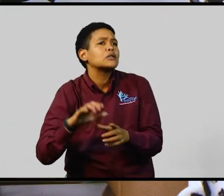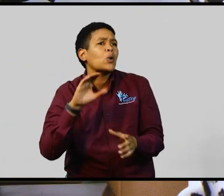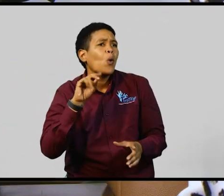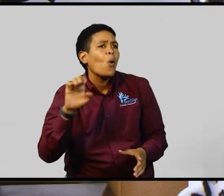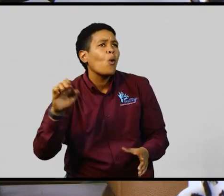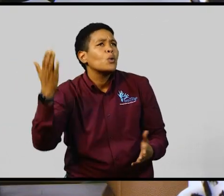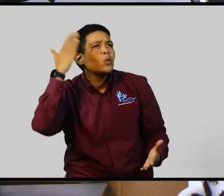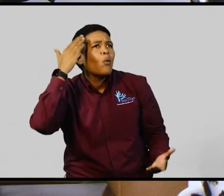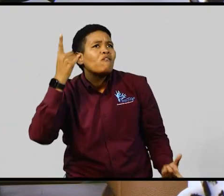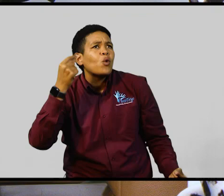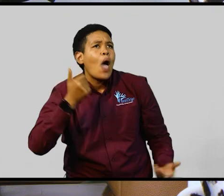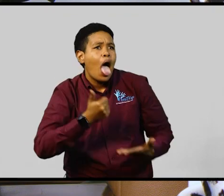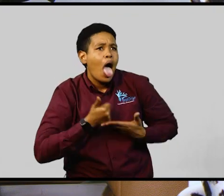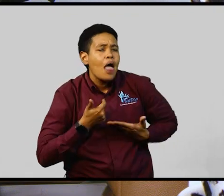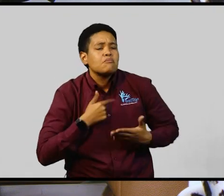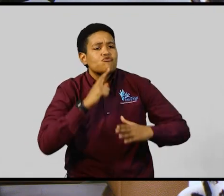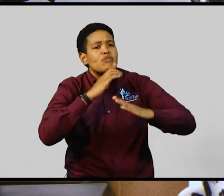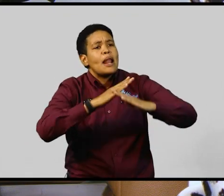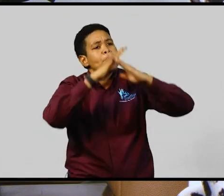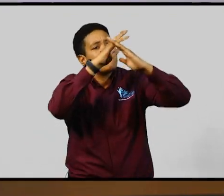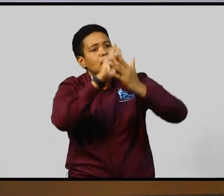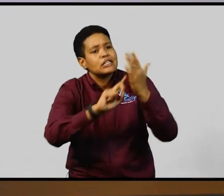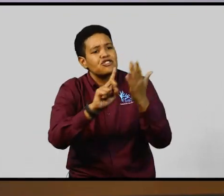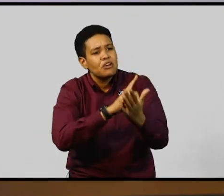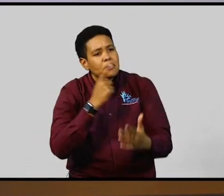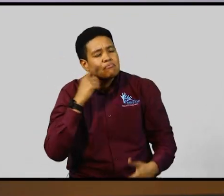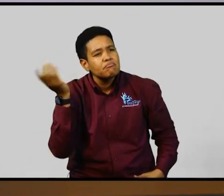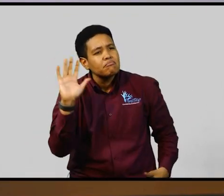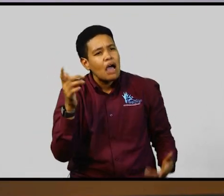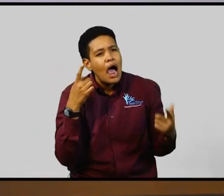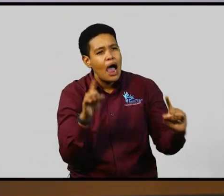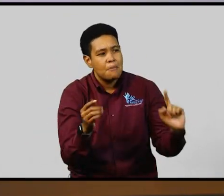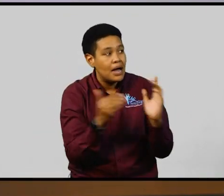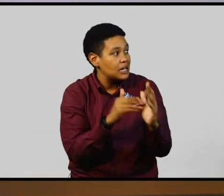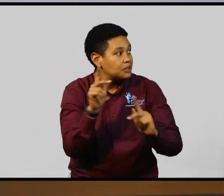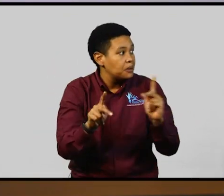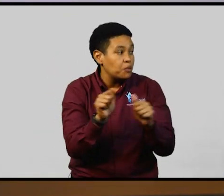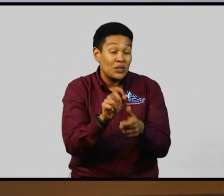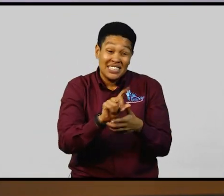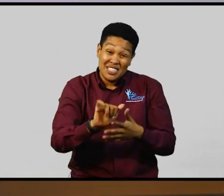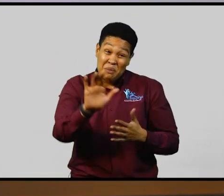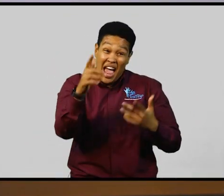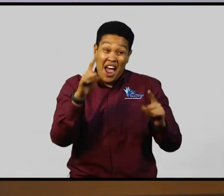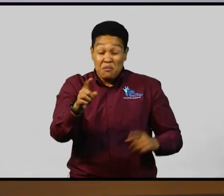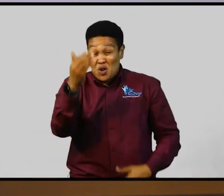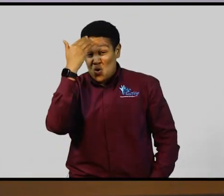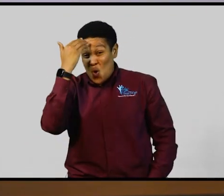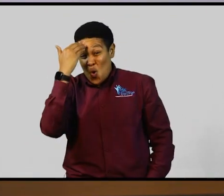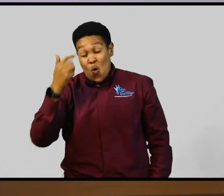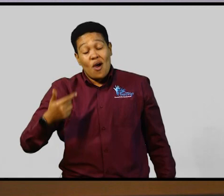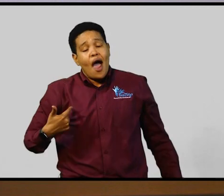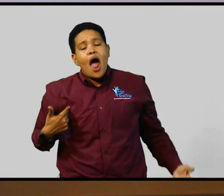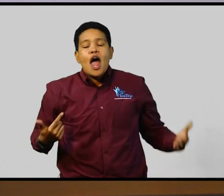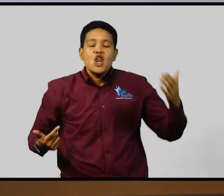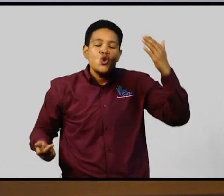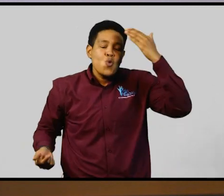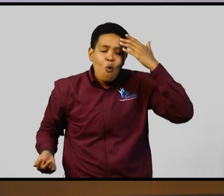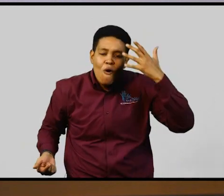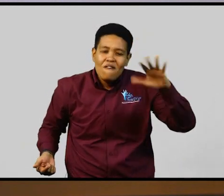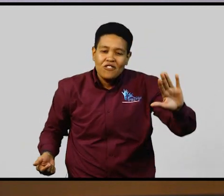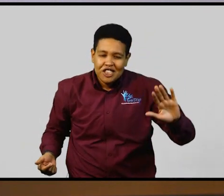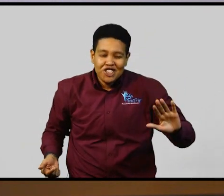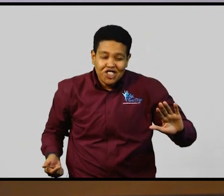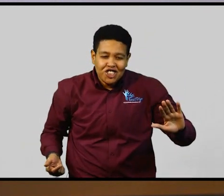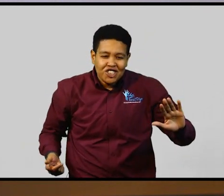in preventing discrimination against persons with disabilities. So, you know, I know and I am aware that